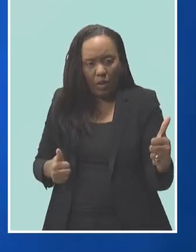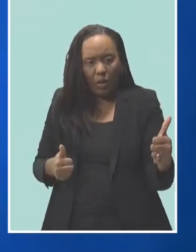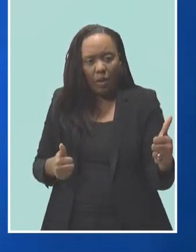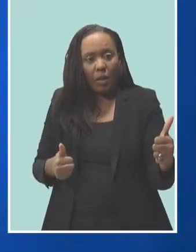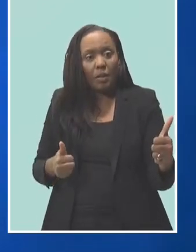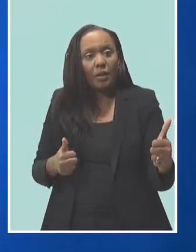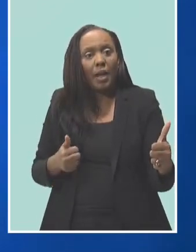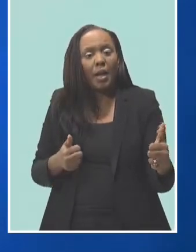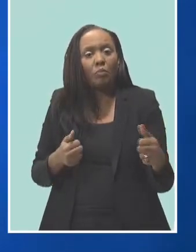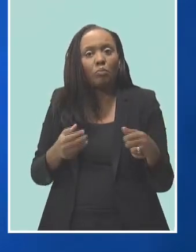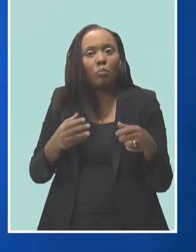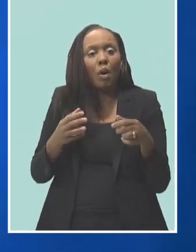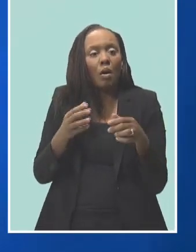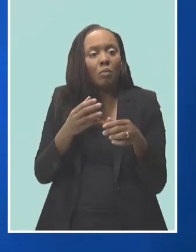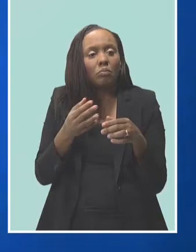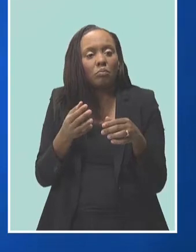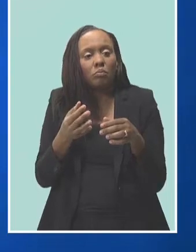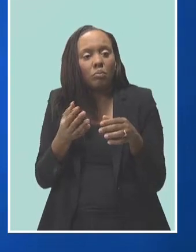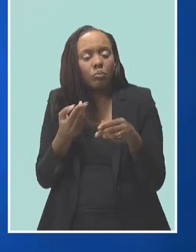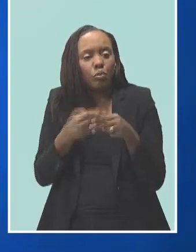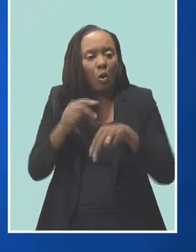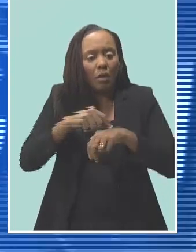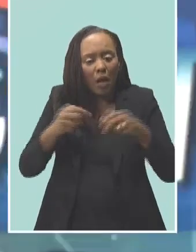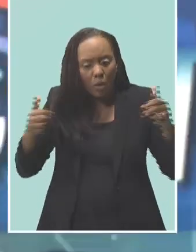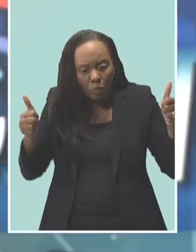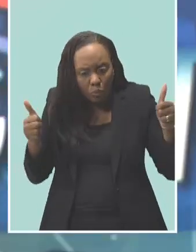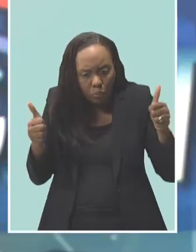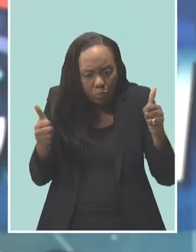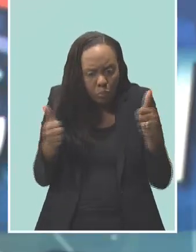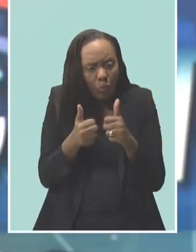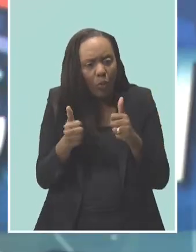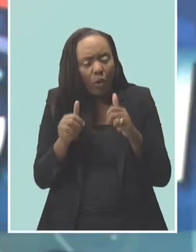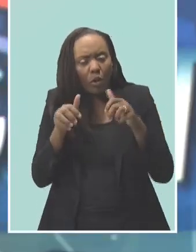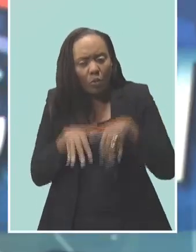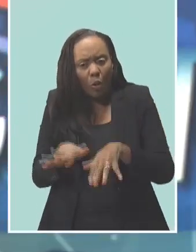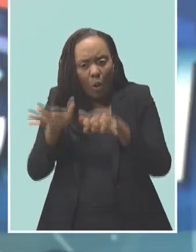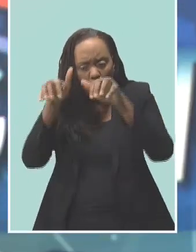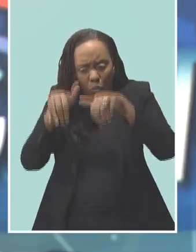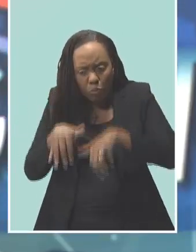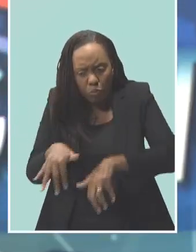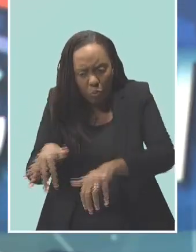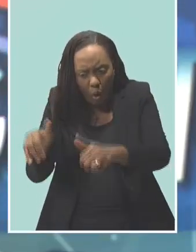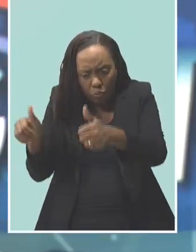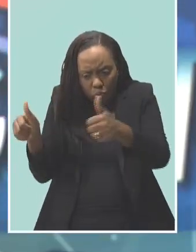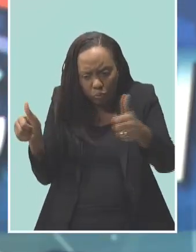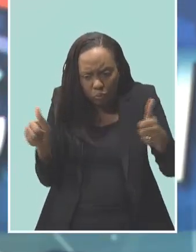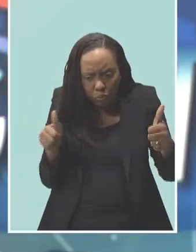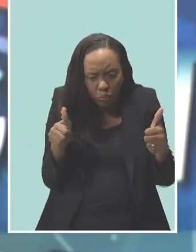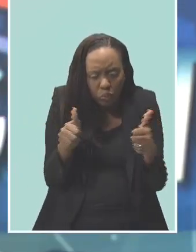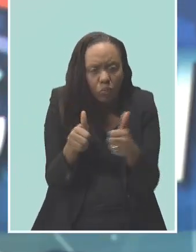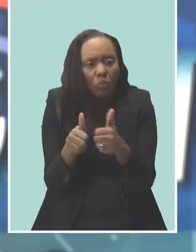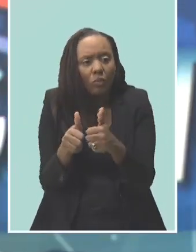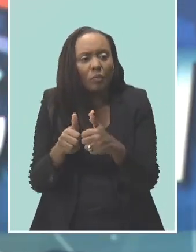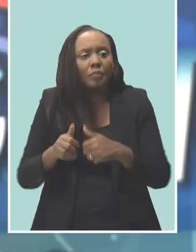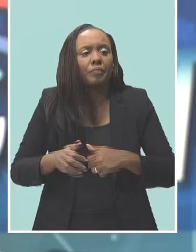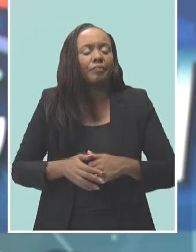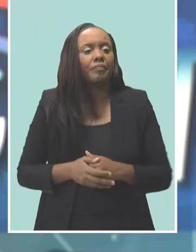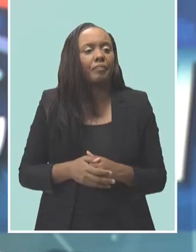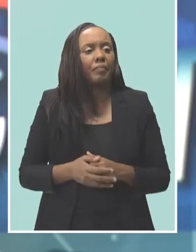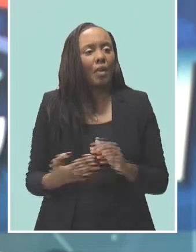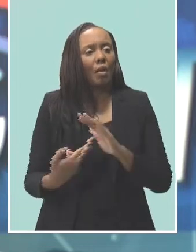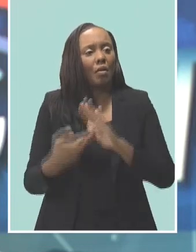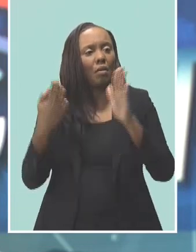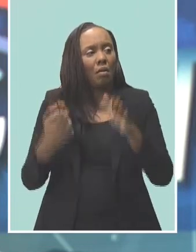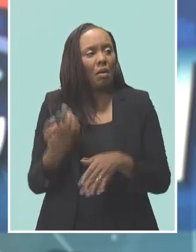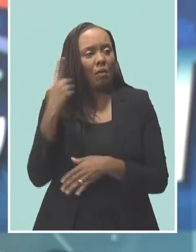on top of each other between 5 to 10 feet. The representative body for journalists and media workers in Barbados is